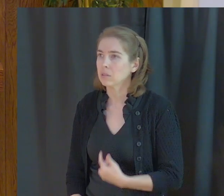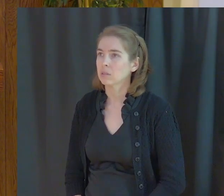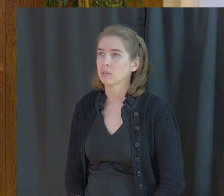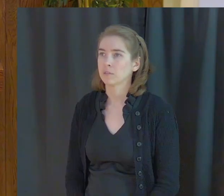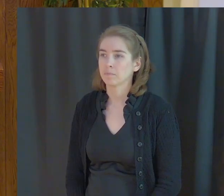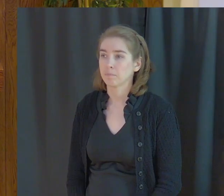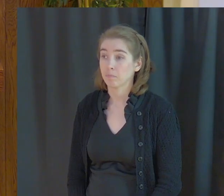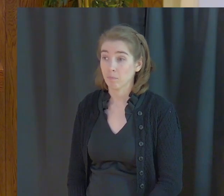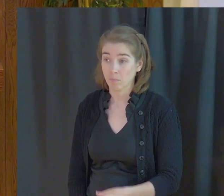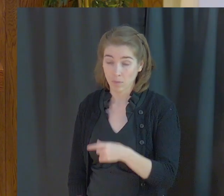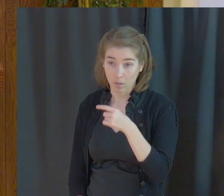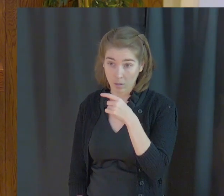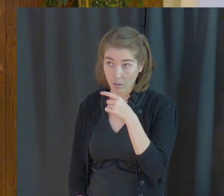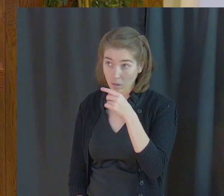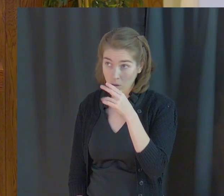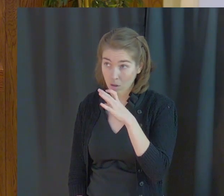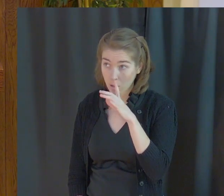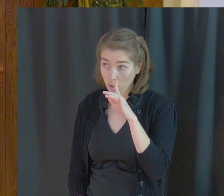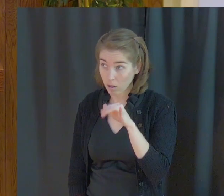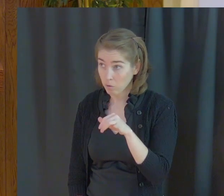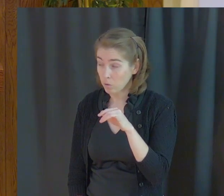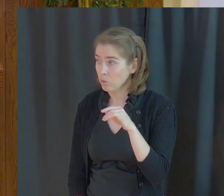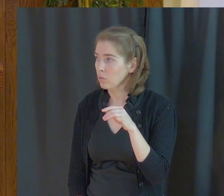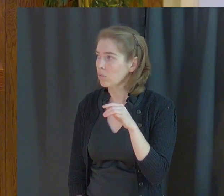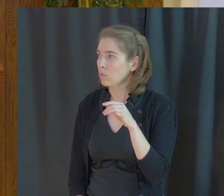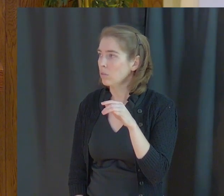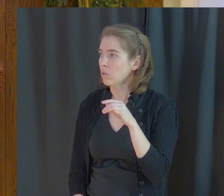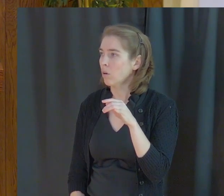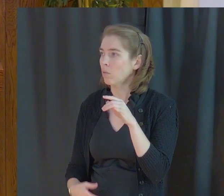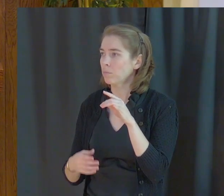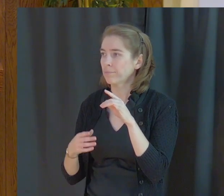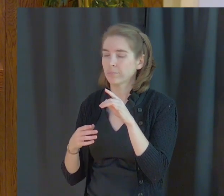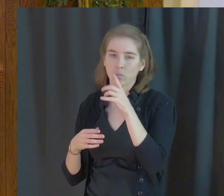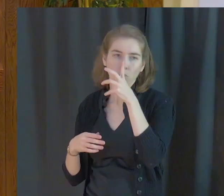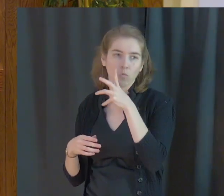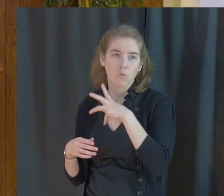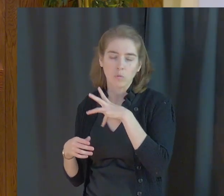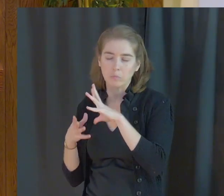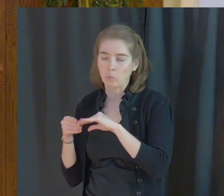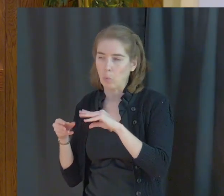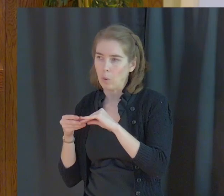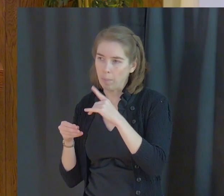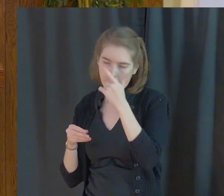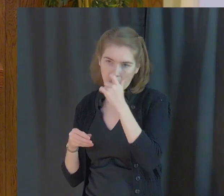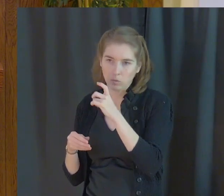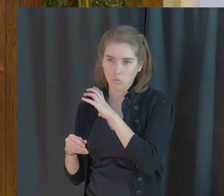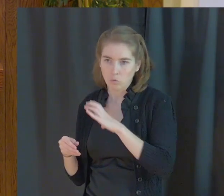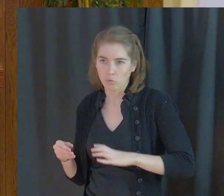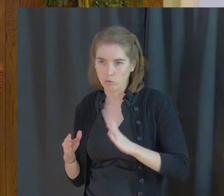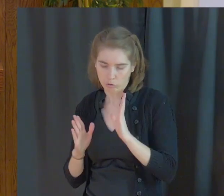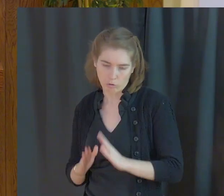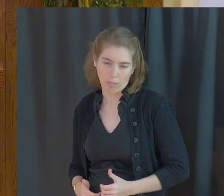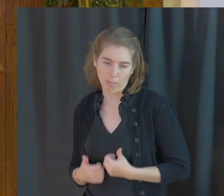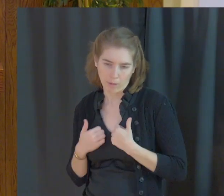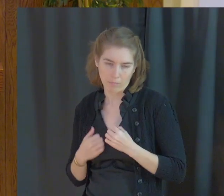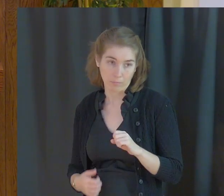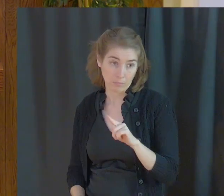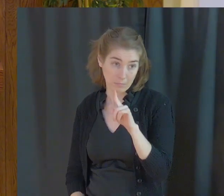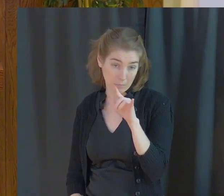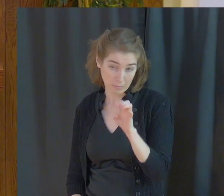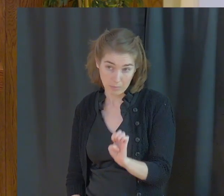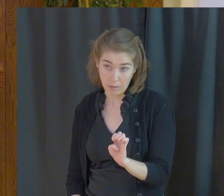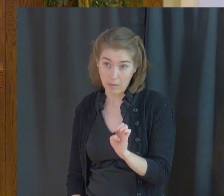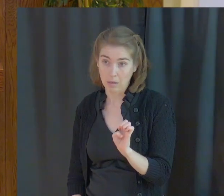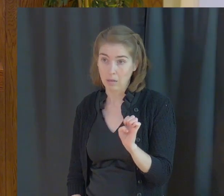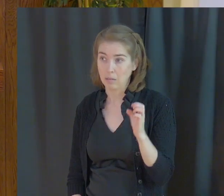A godly lady was constantly harassed by her co-workers because of her Christian lifestyle. A